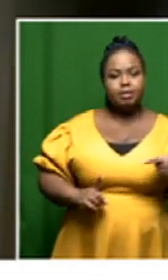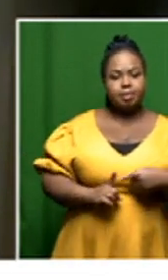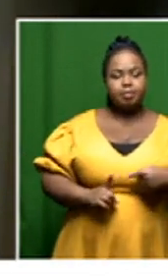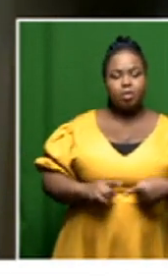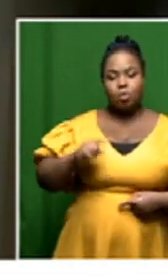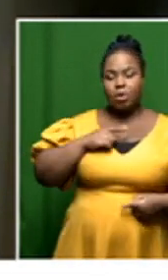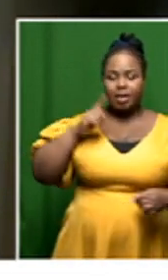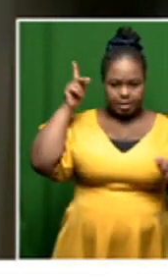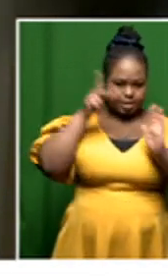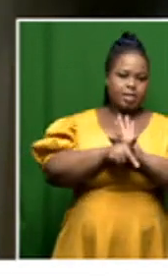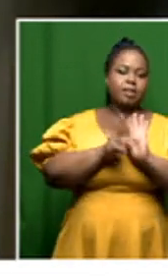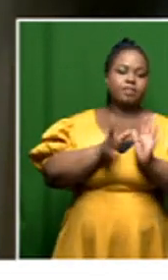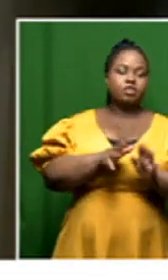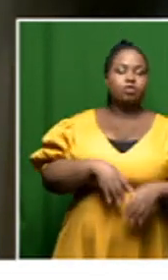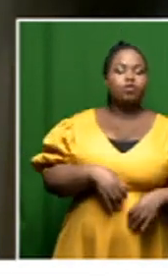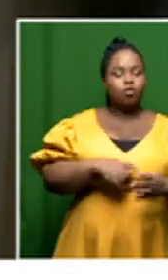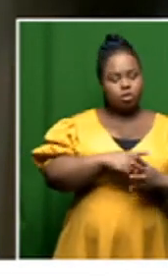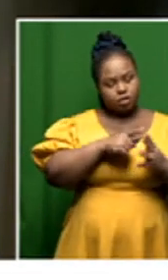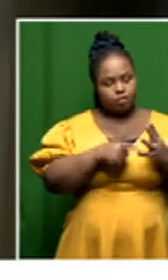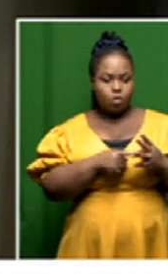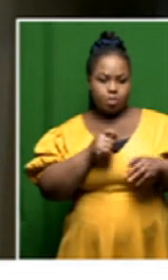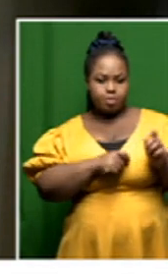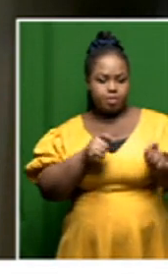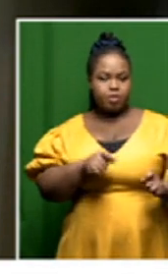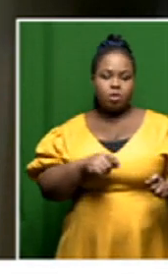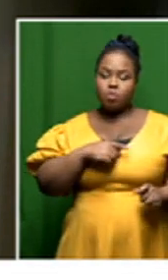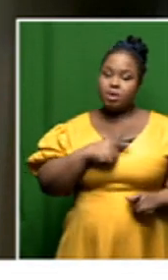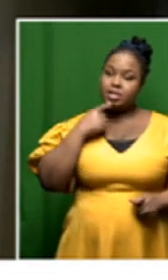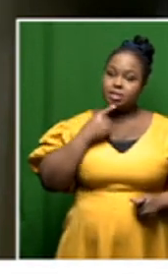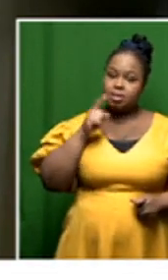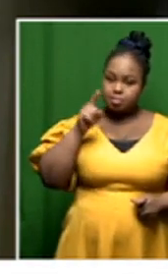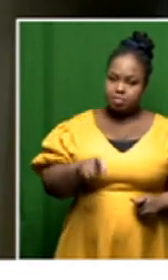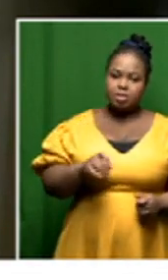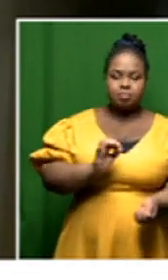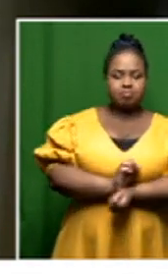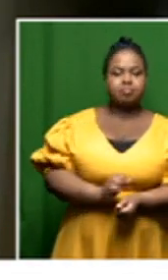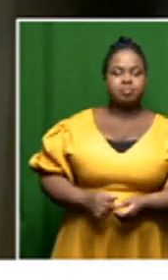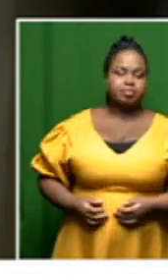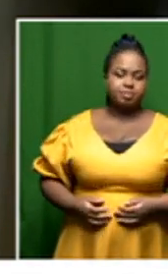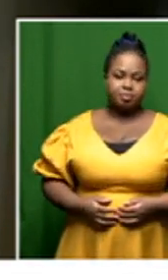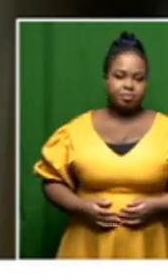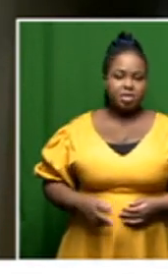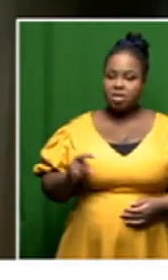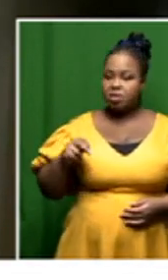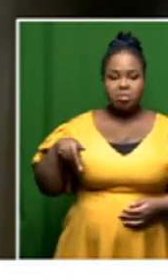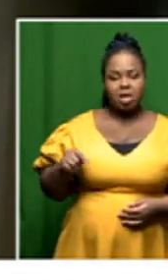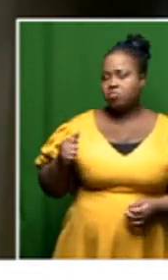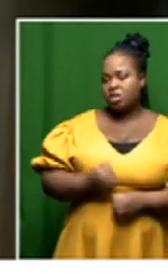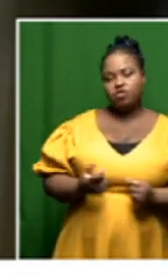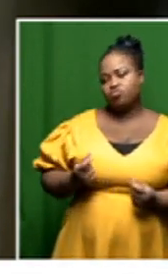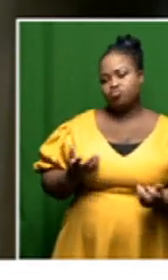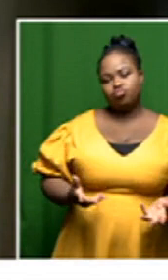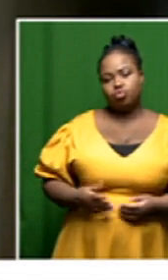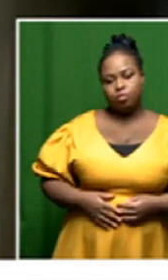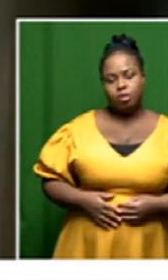for murder of the credo four and that he was supposed to have been prosecuted the npa never did that